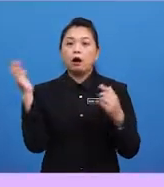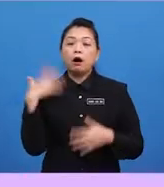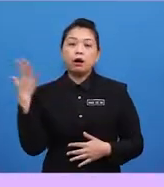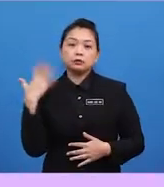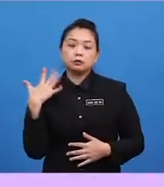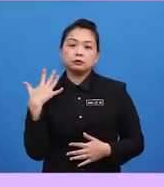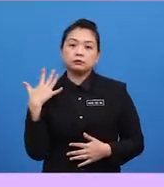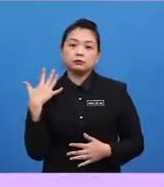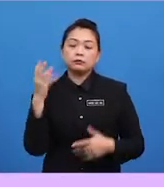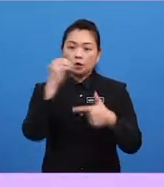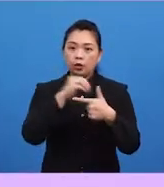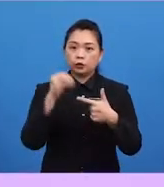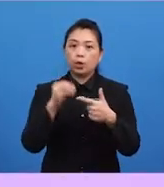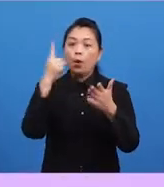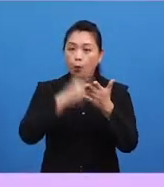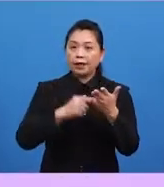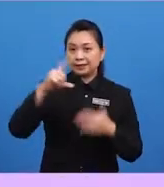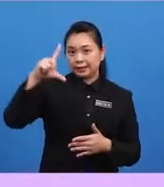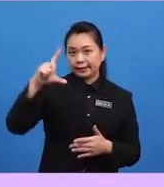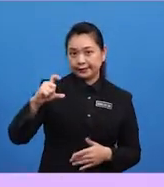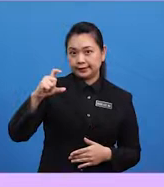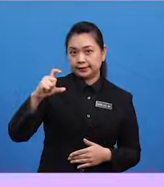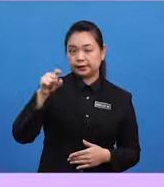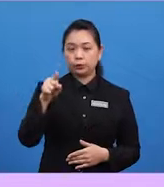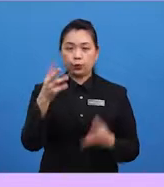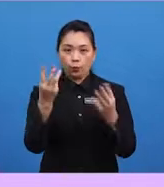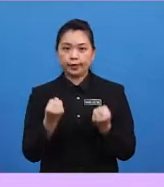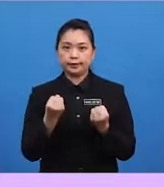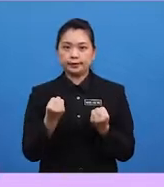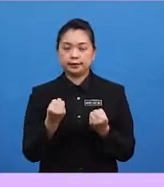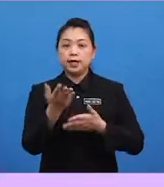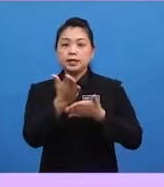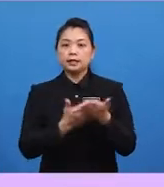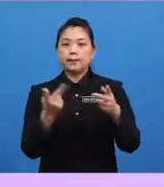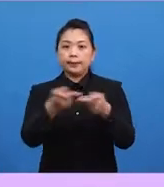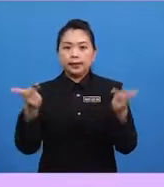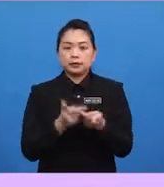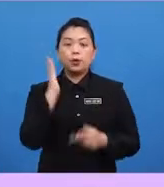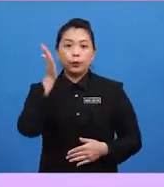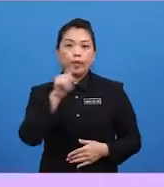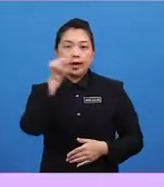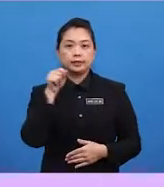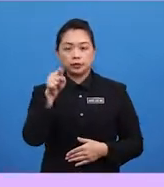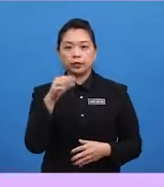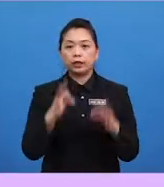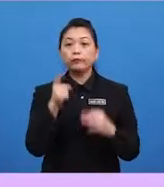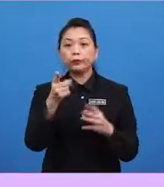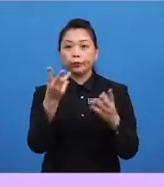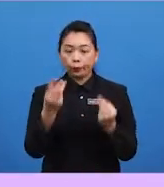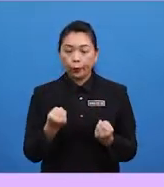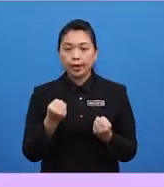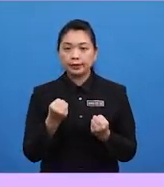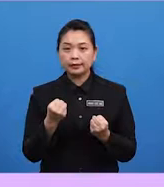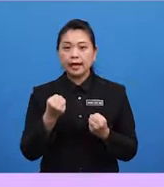or what size you want. Some places will ask you if you want